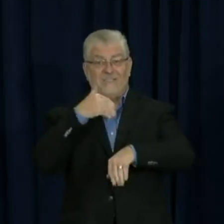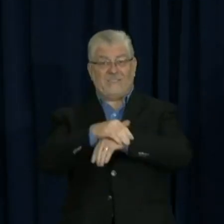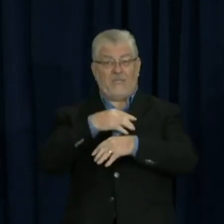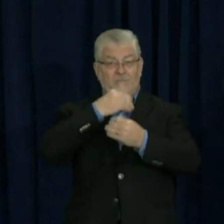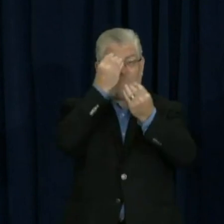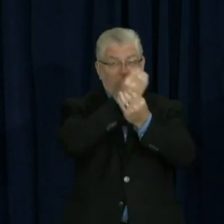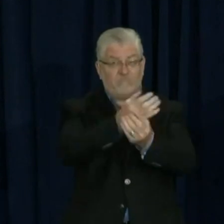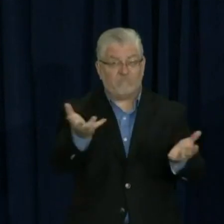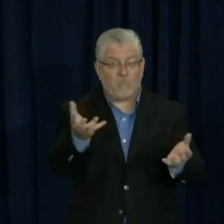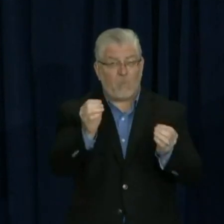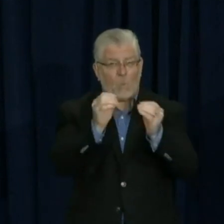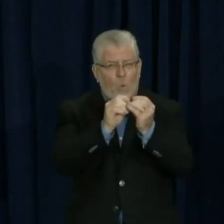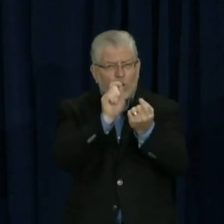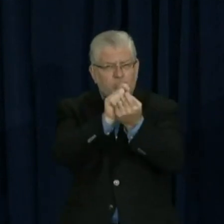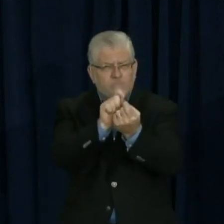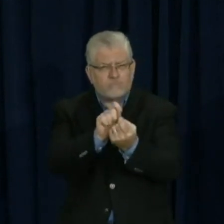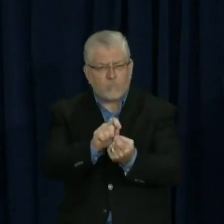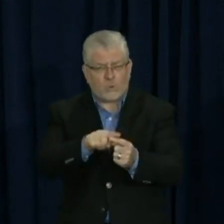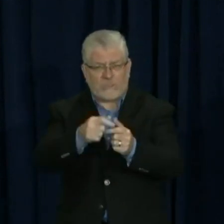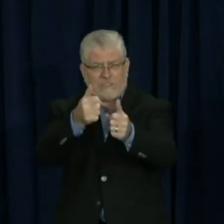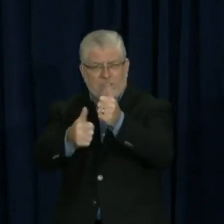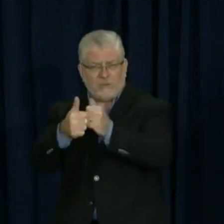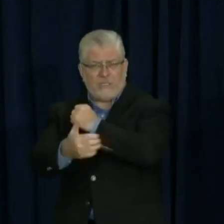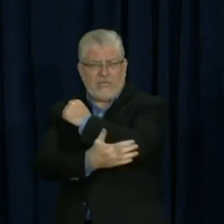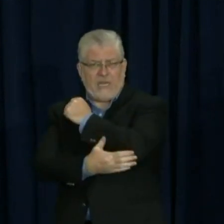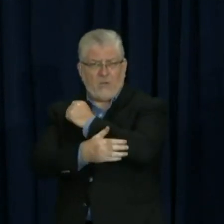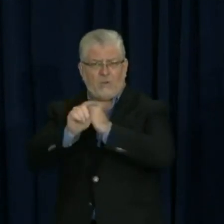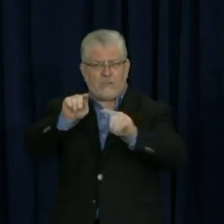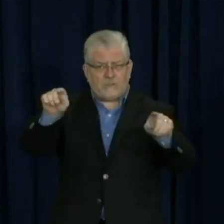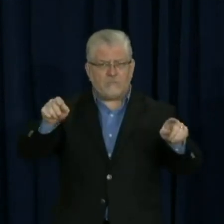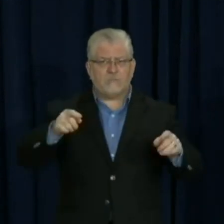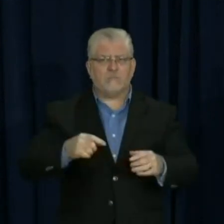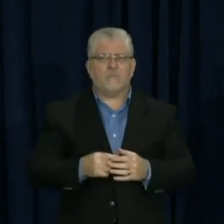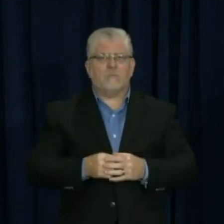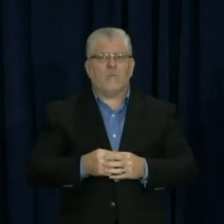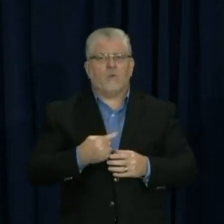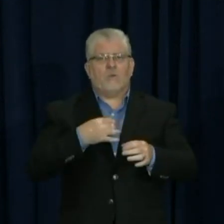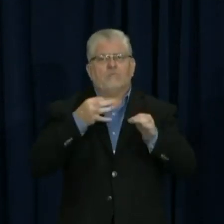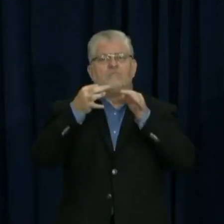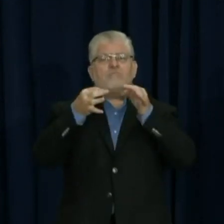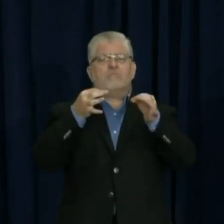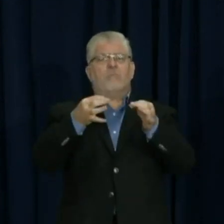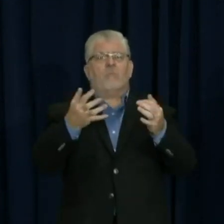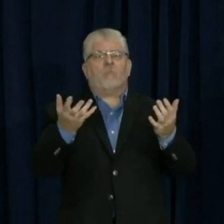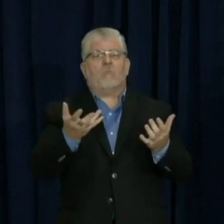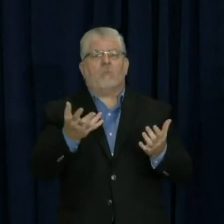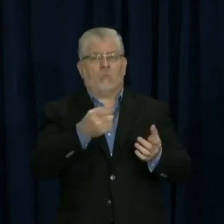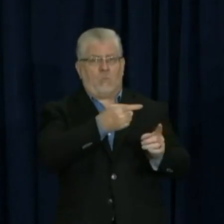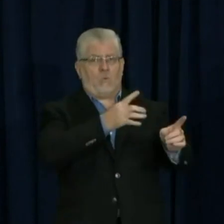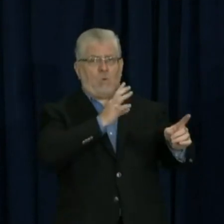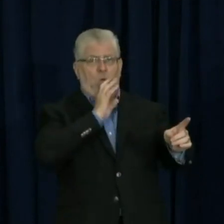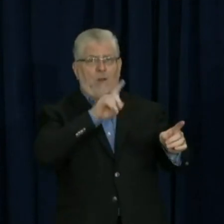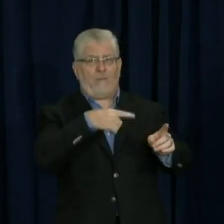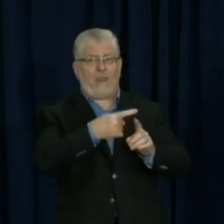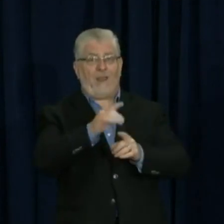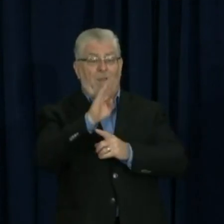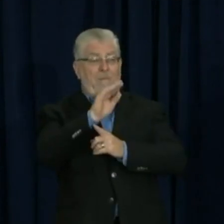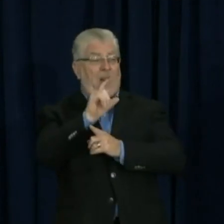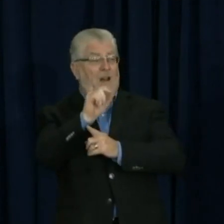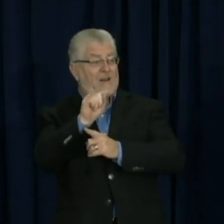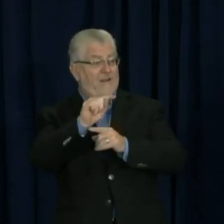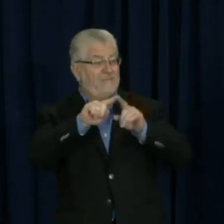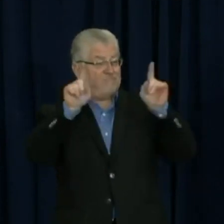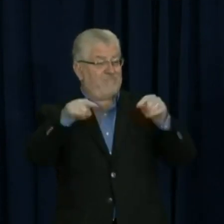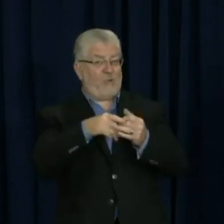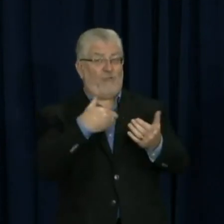we can forward to you. Basically, it lays out the process. So you're talking about the late arriving ballots. So everything's going to be segregated. I'm not sure